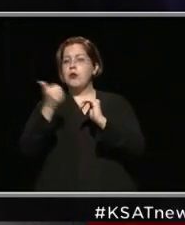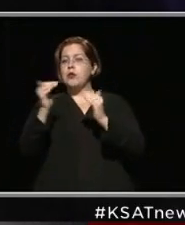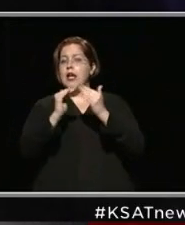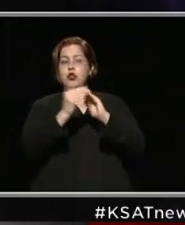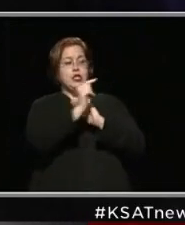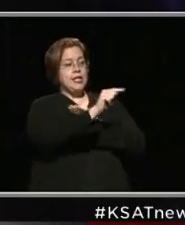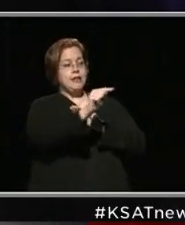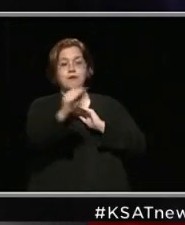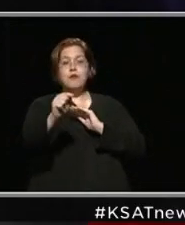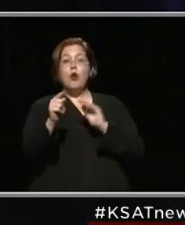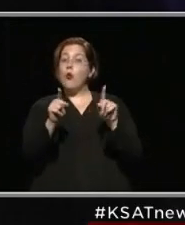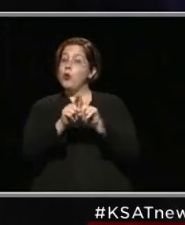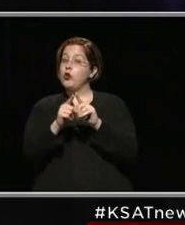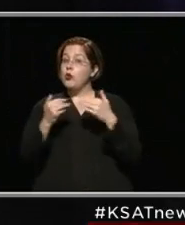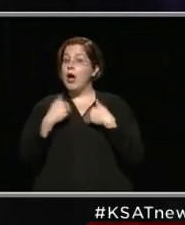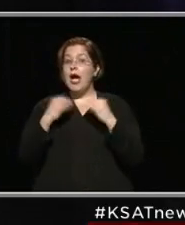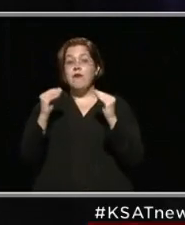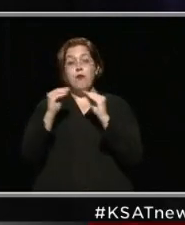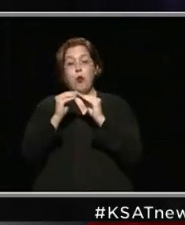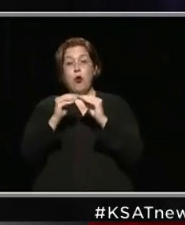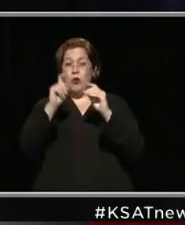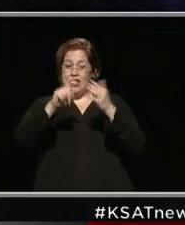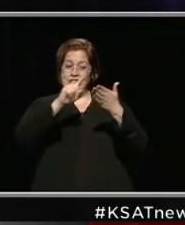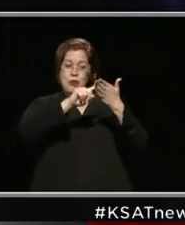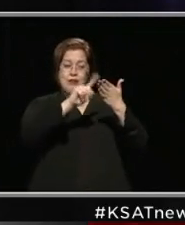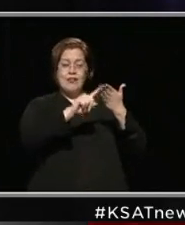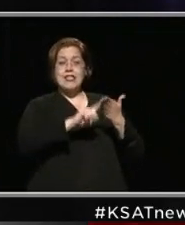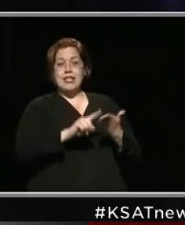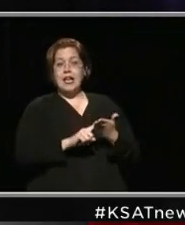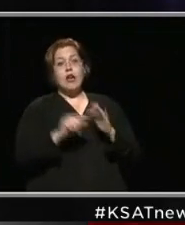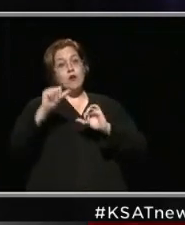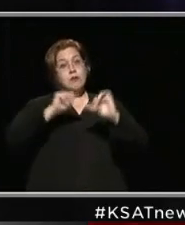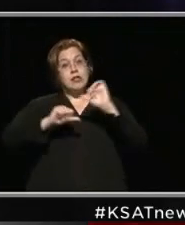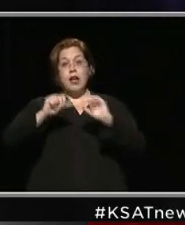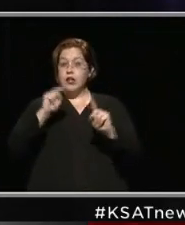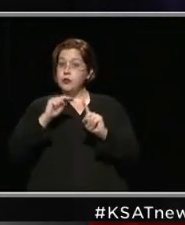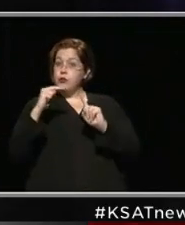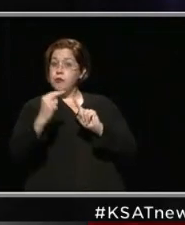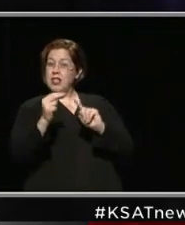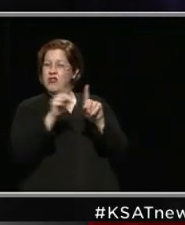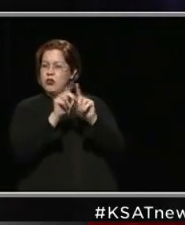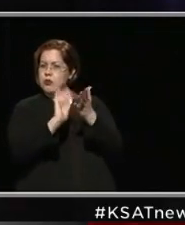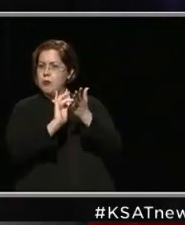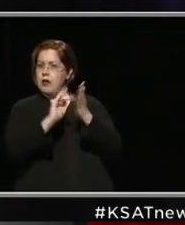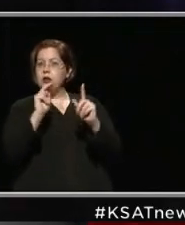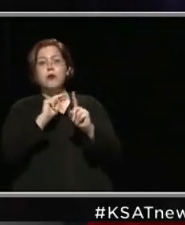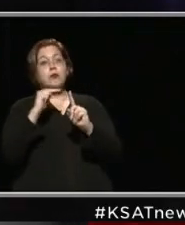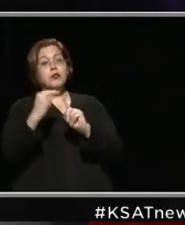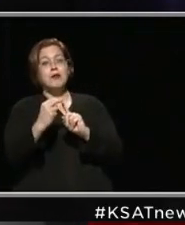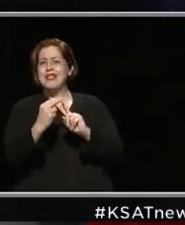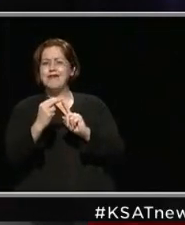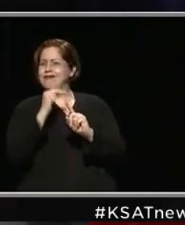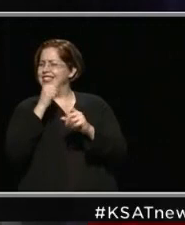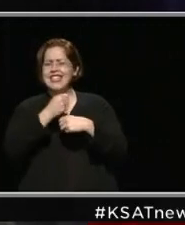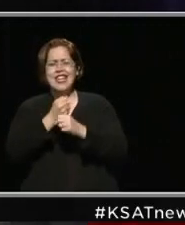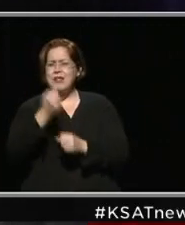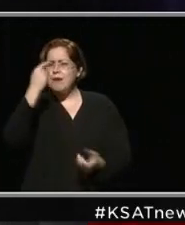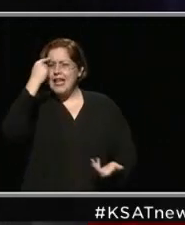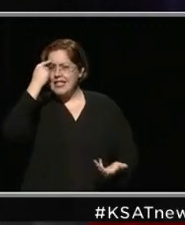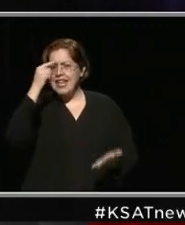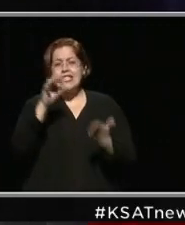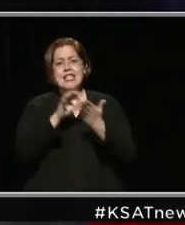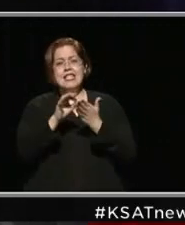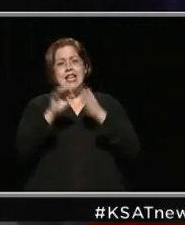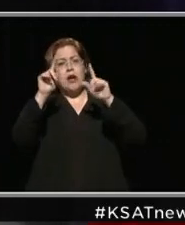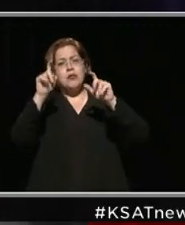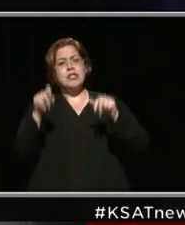and we also have a greater number of cases to investigate. From a science perspective and a medical perspective, it doesn't make any sense to count